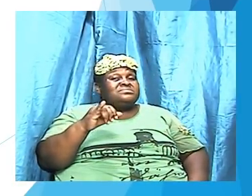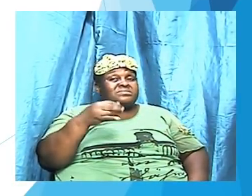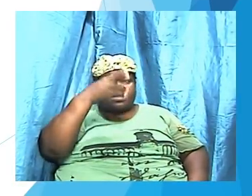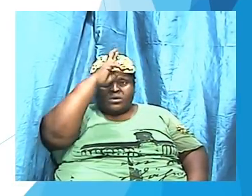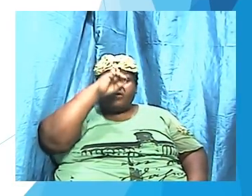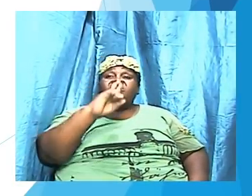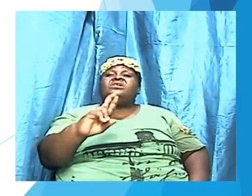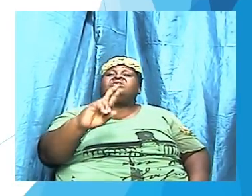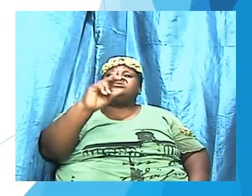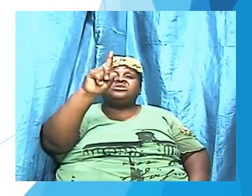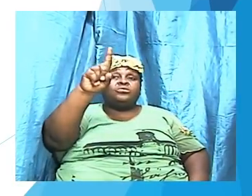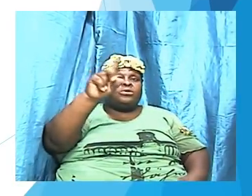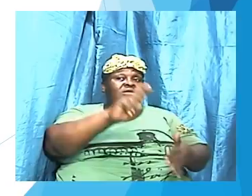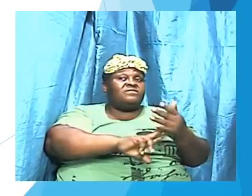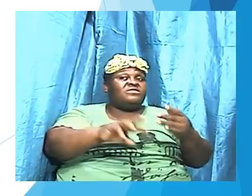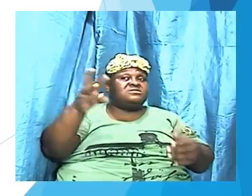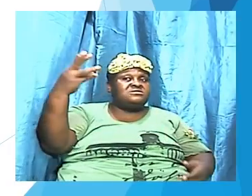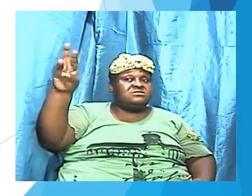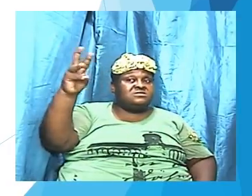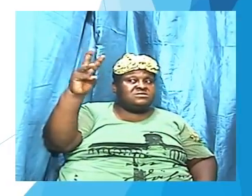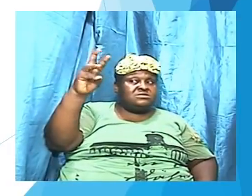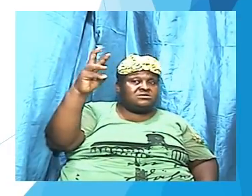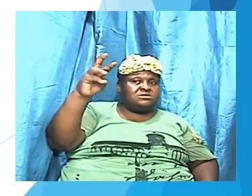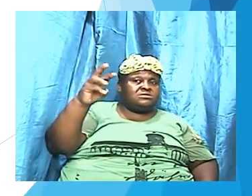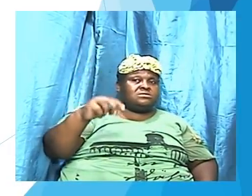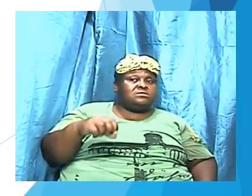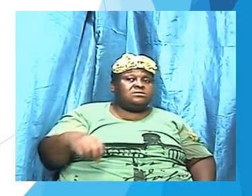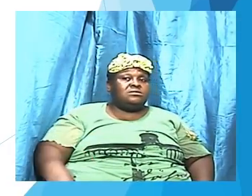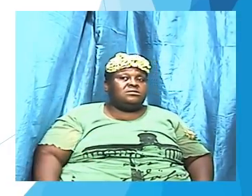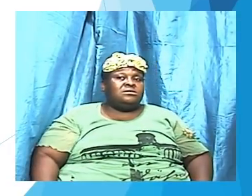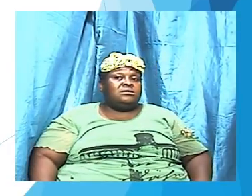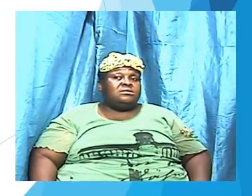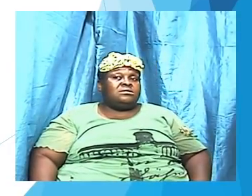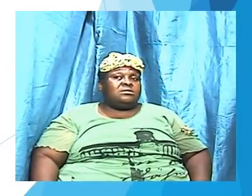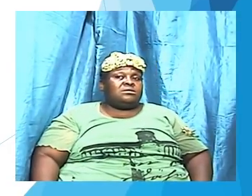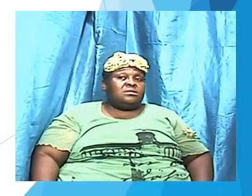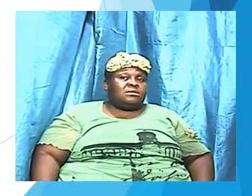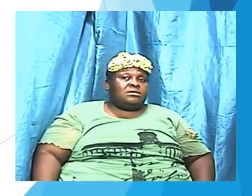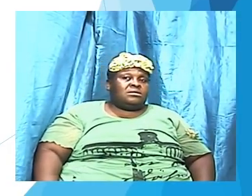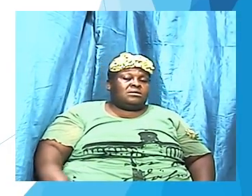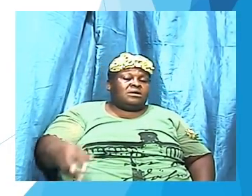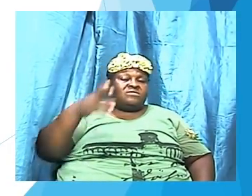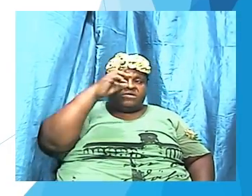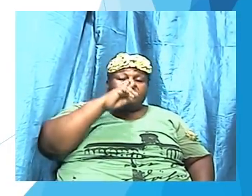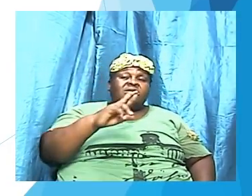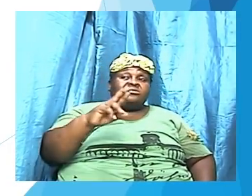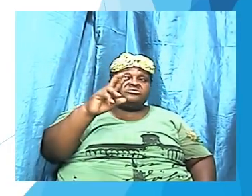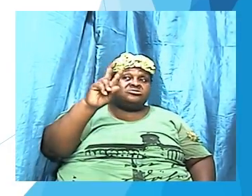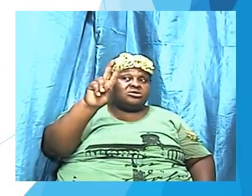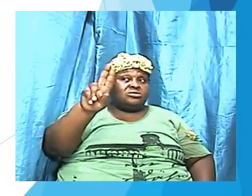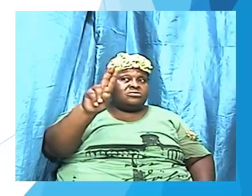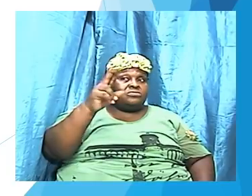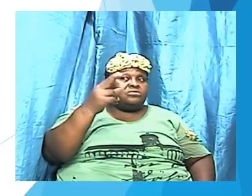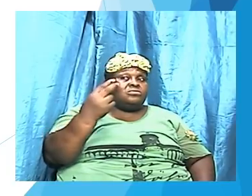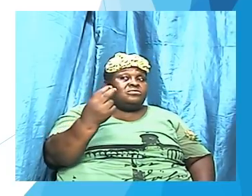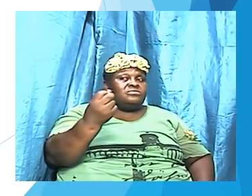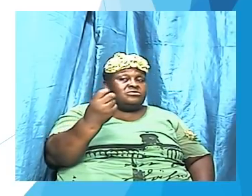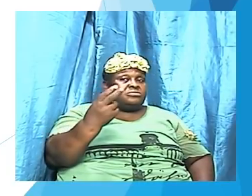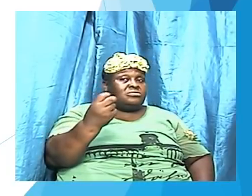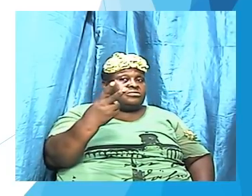Revelation 1 16 distomos Revelation 2 verse 12 distomos